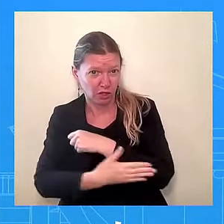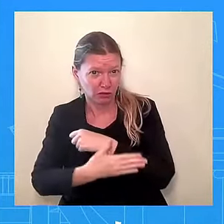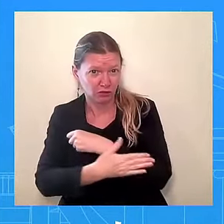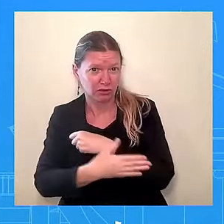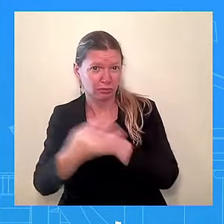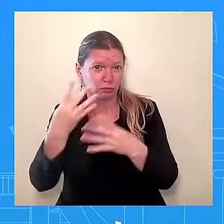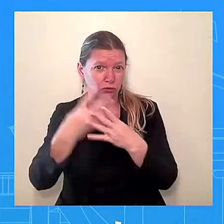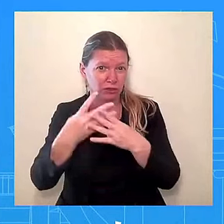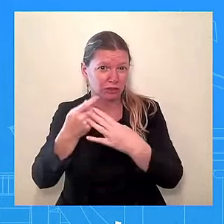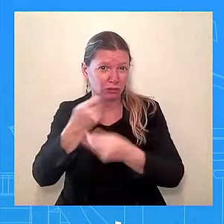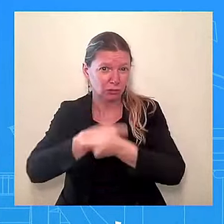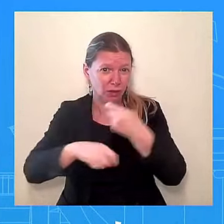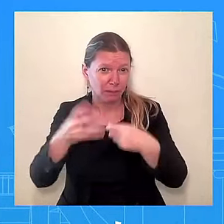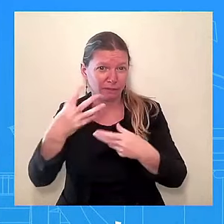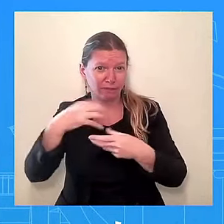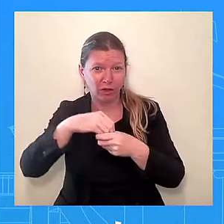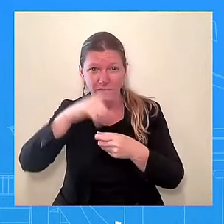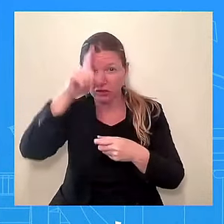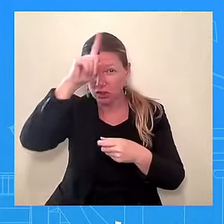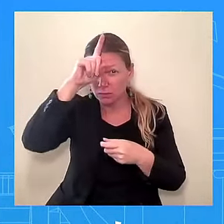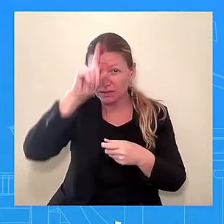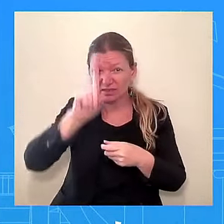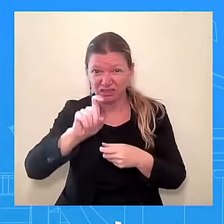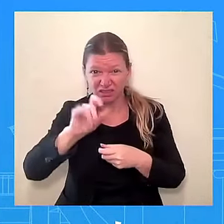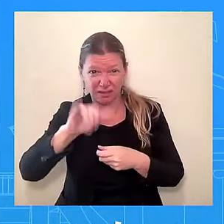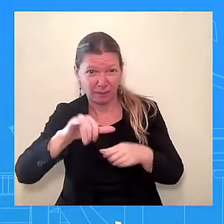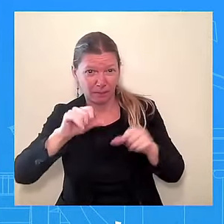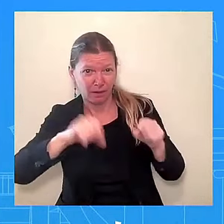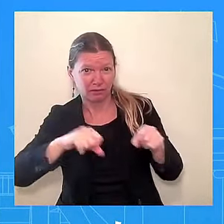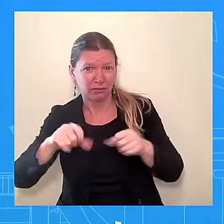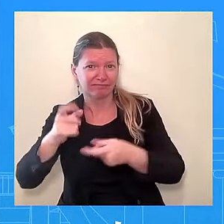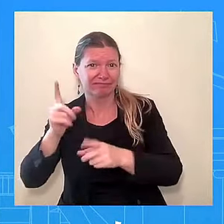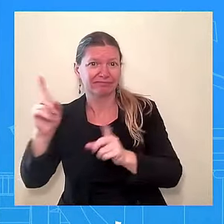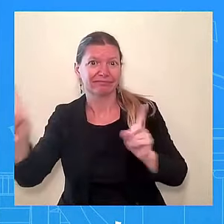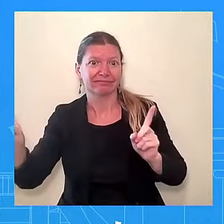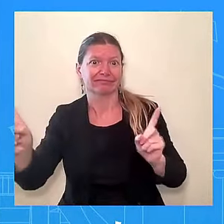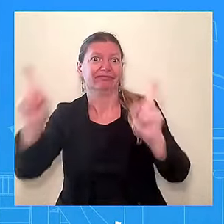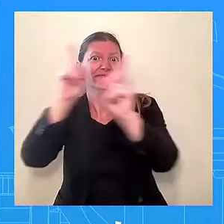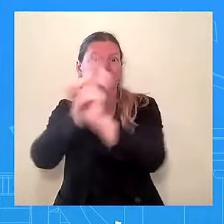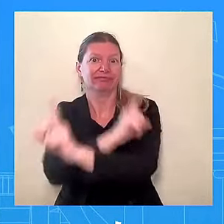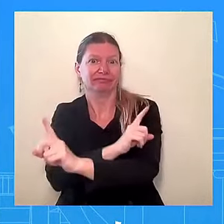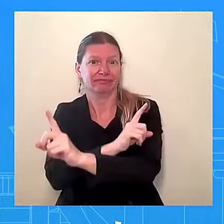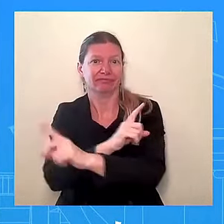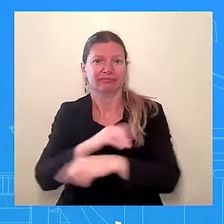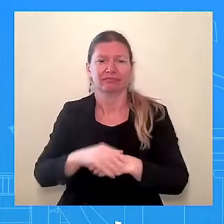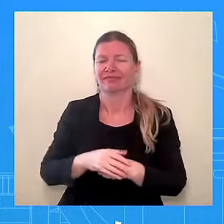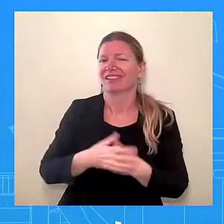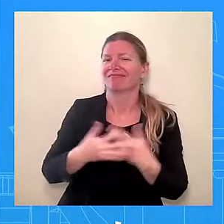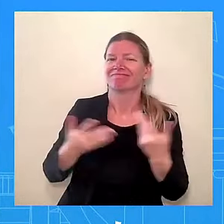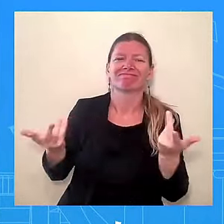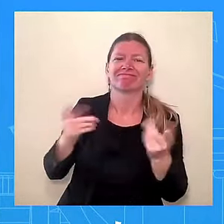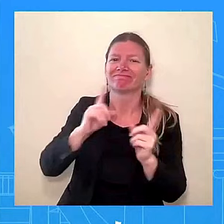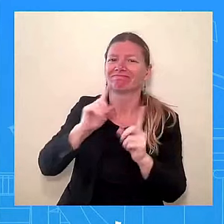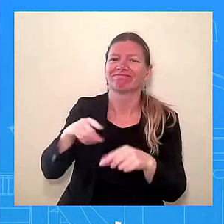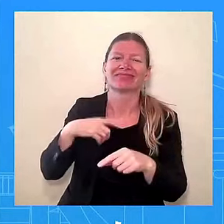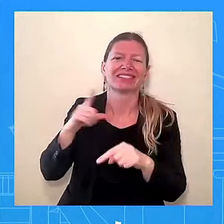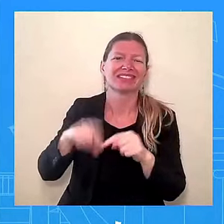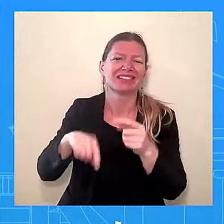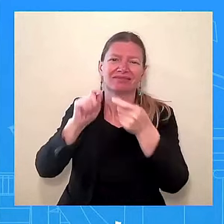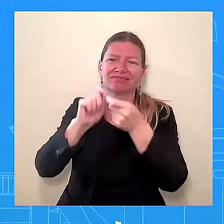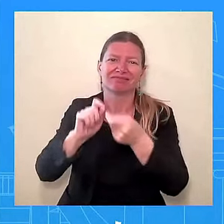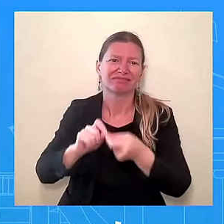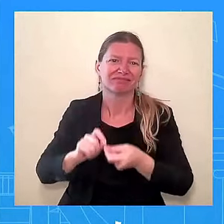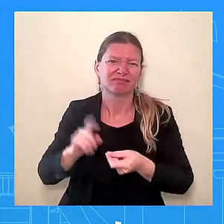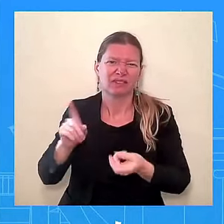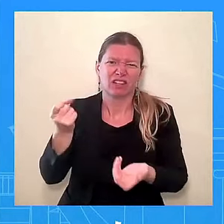just cannot get into specifics from here. You have to understand that what we're trying to do is on behalf of Americans